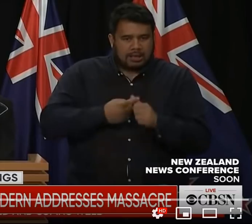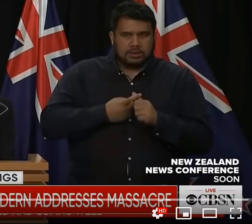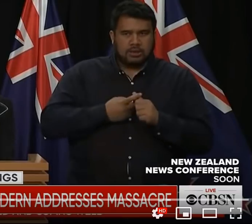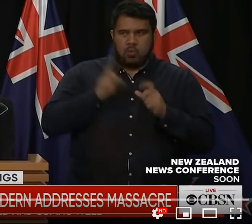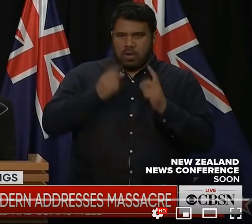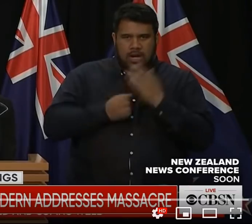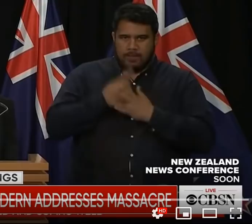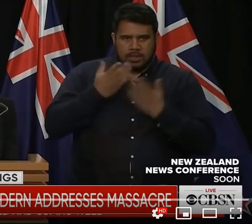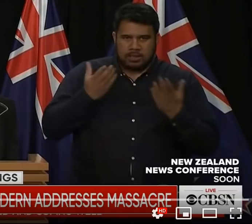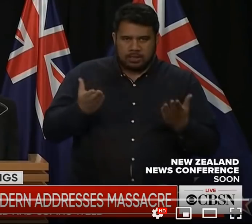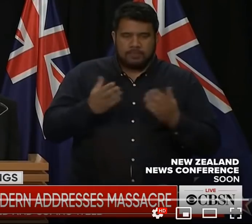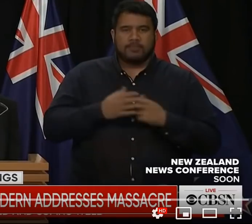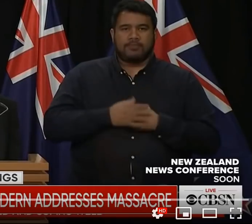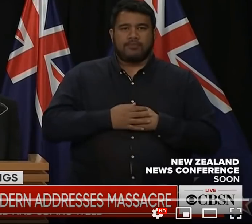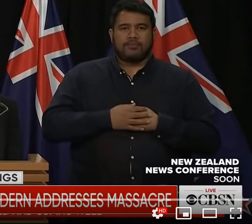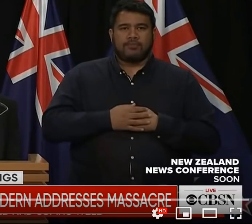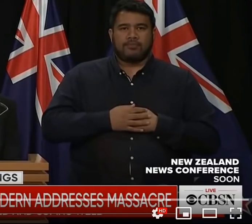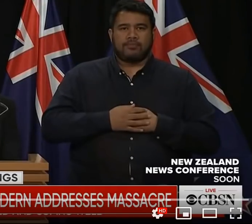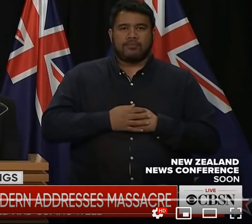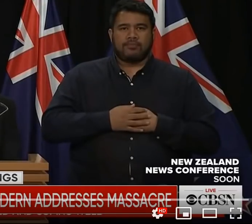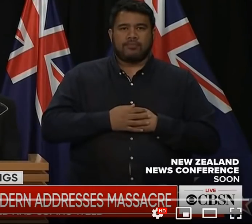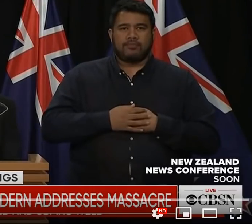in this terrorist act